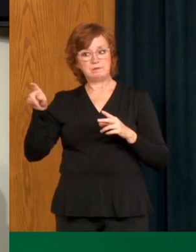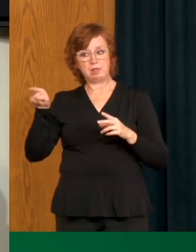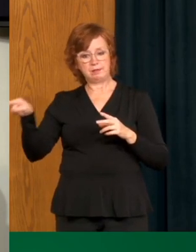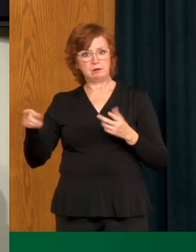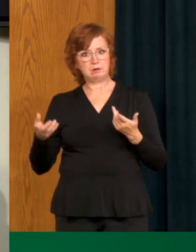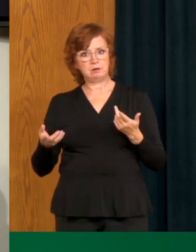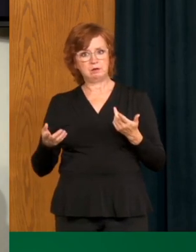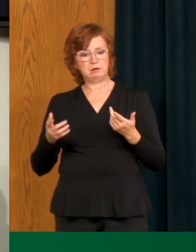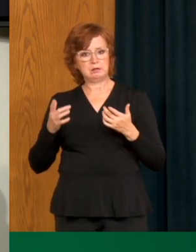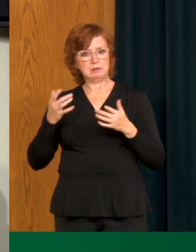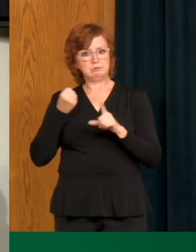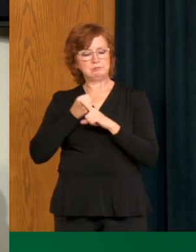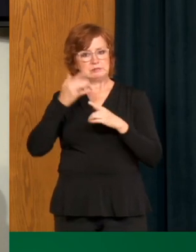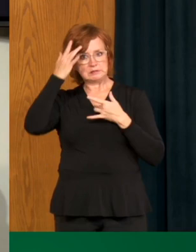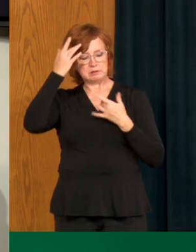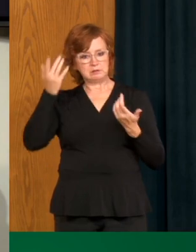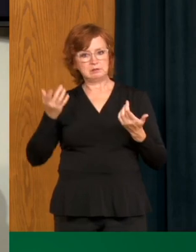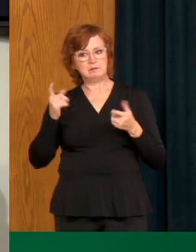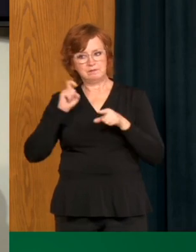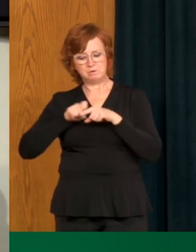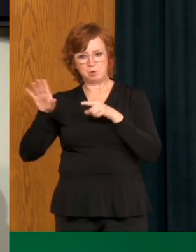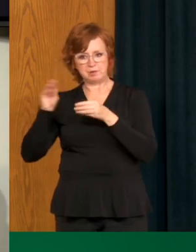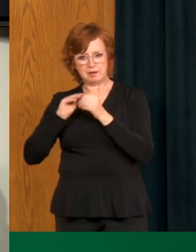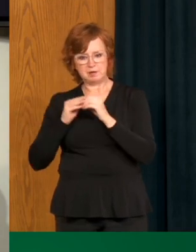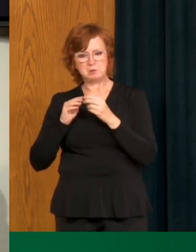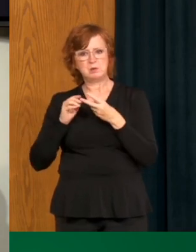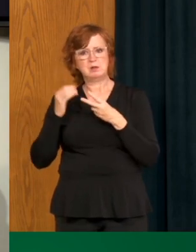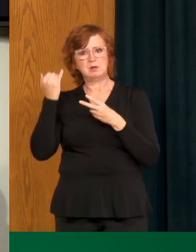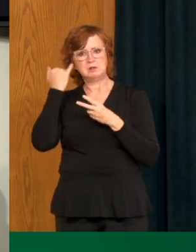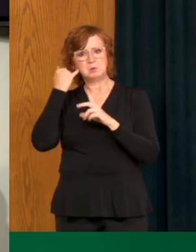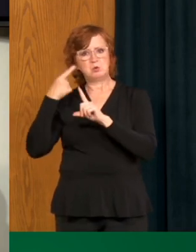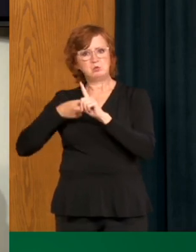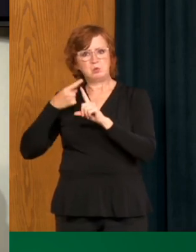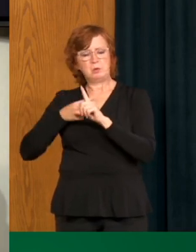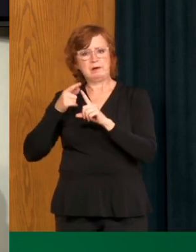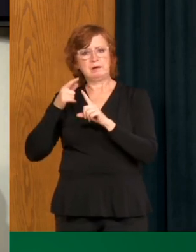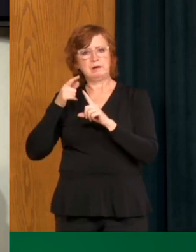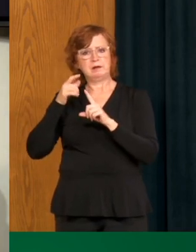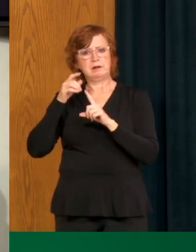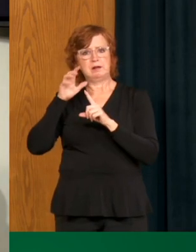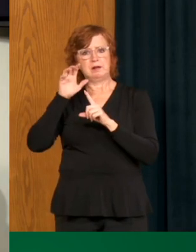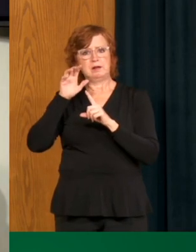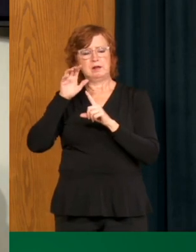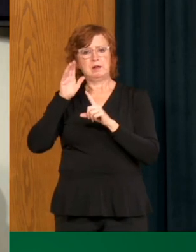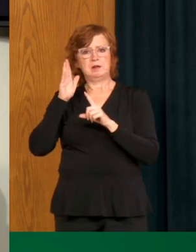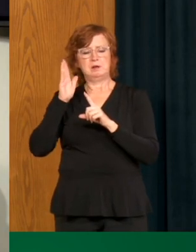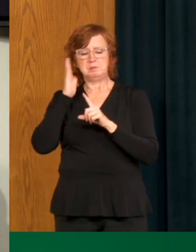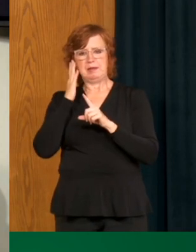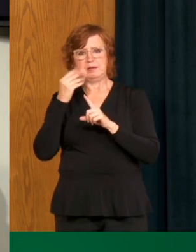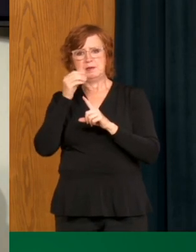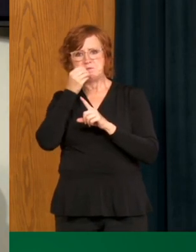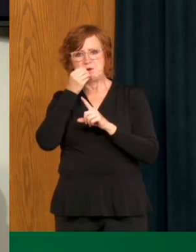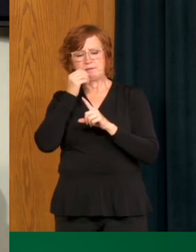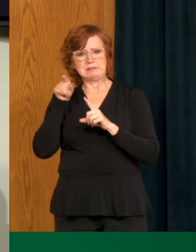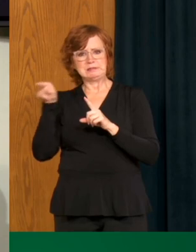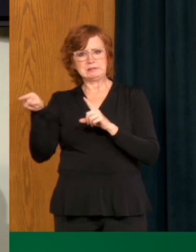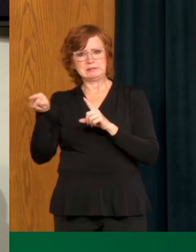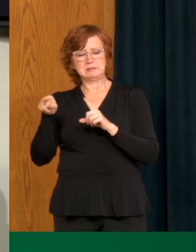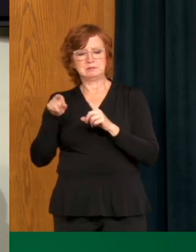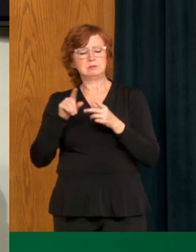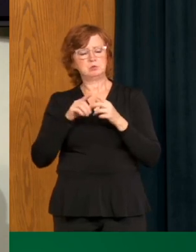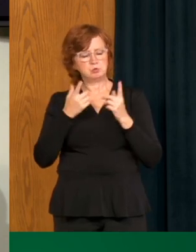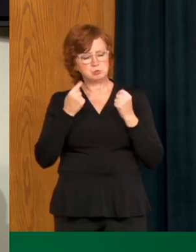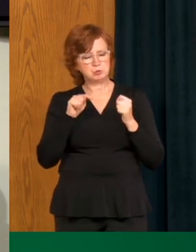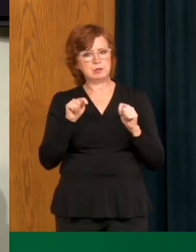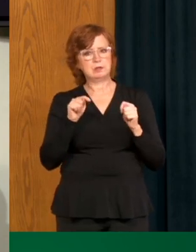to seek testing, if you're, you know, renting a B and B or renting, uh, you know, try to travel with your household or virtual